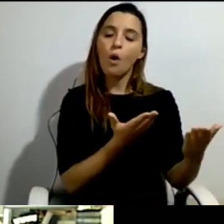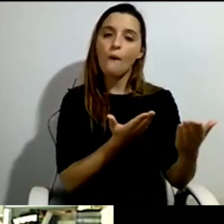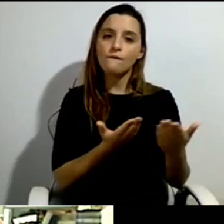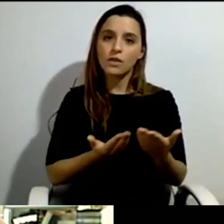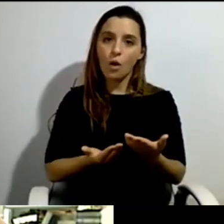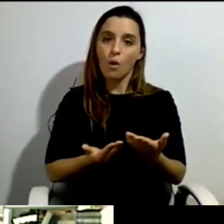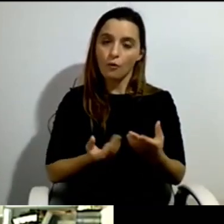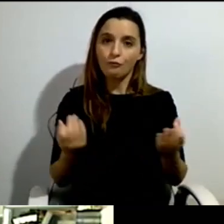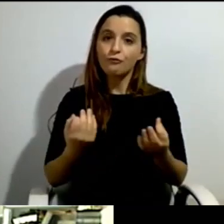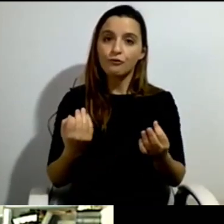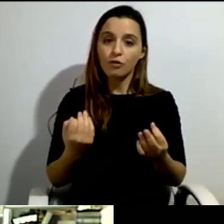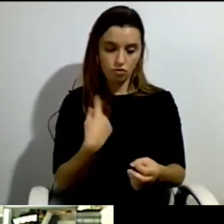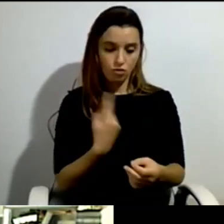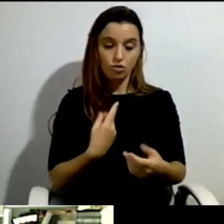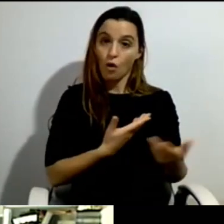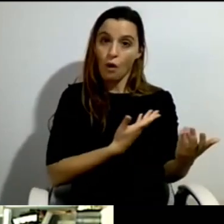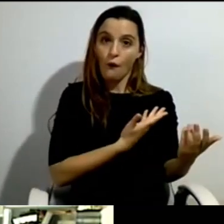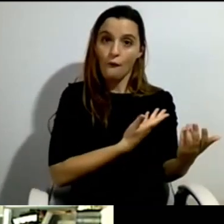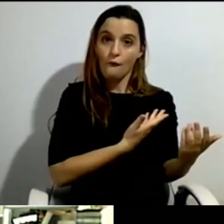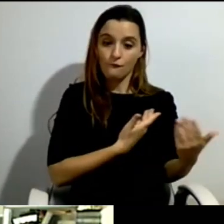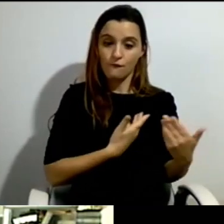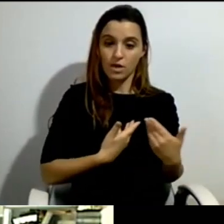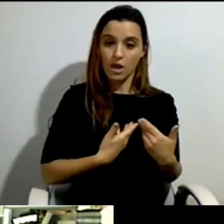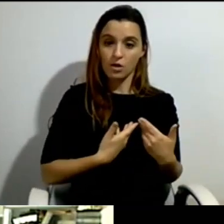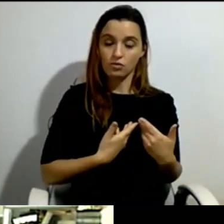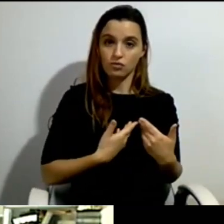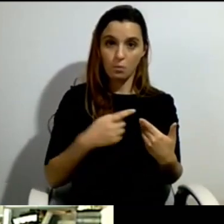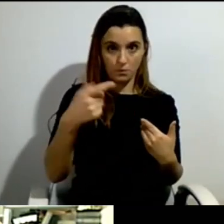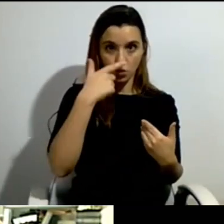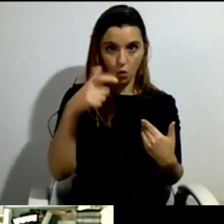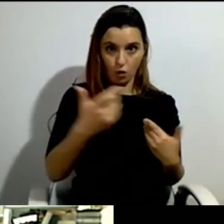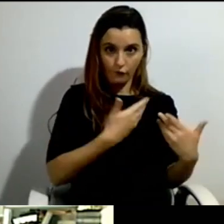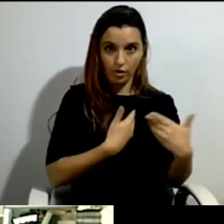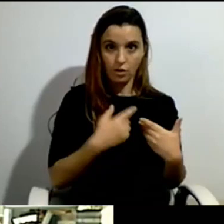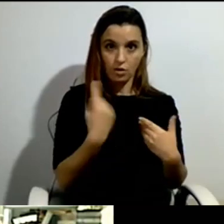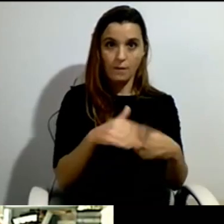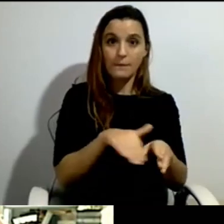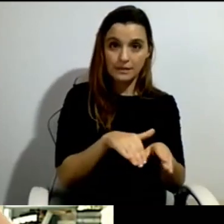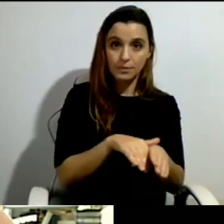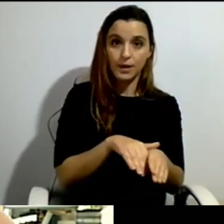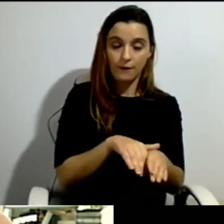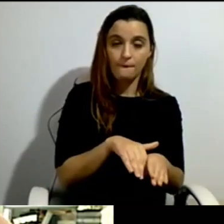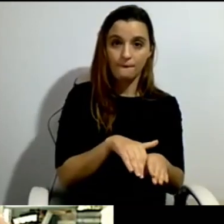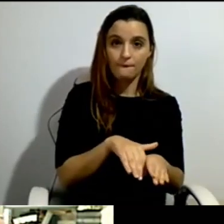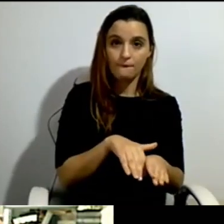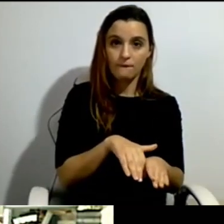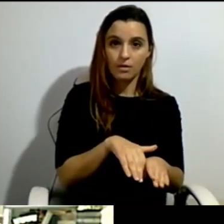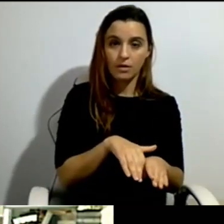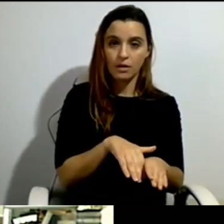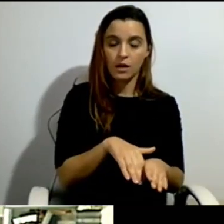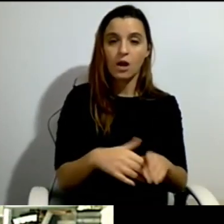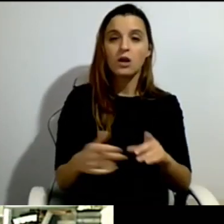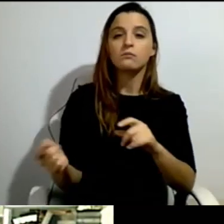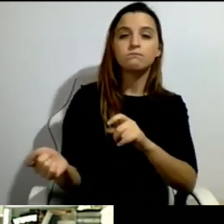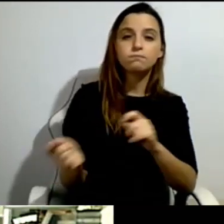to participate in discussing possible future models for financing